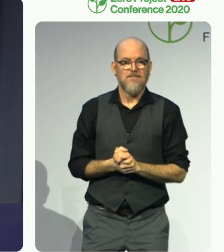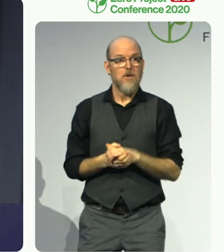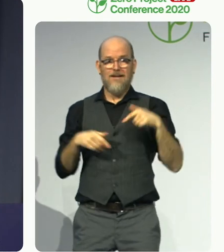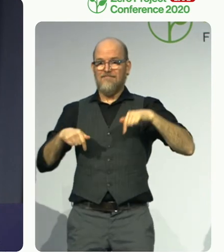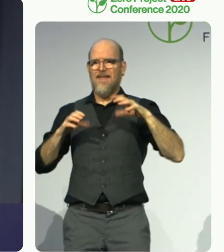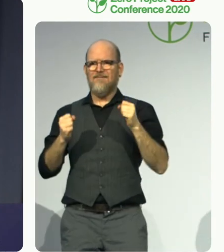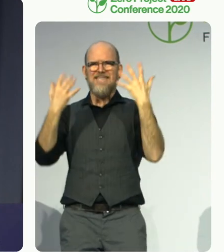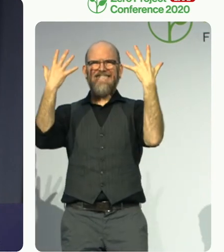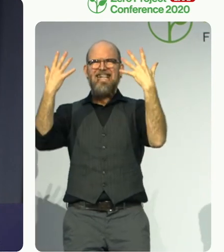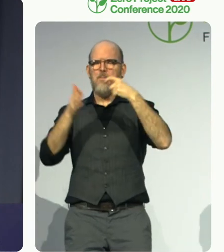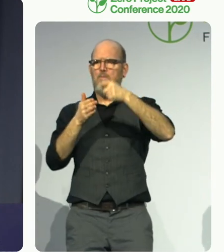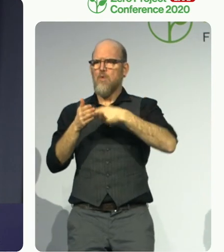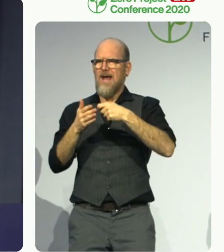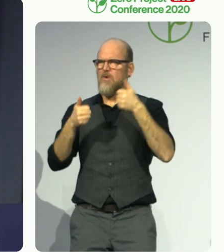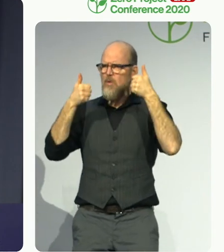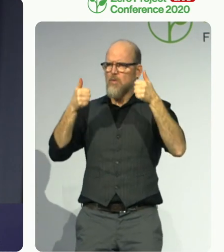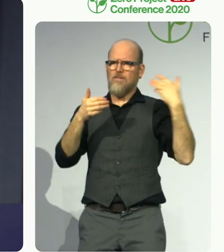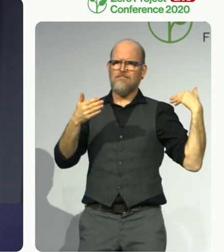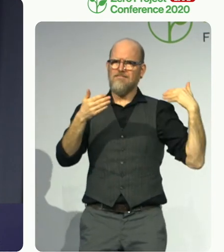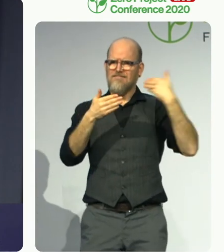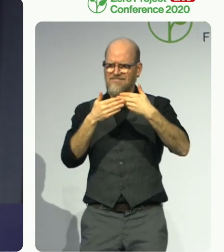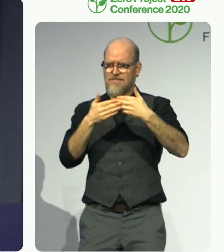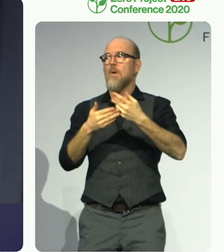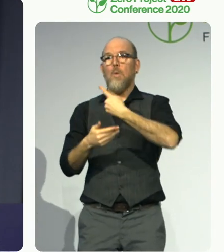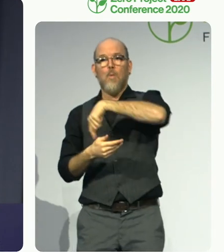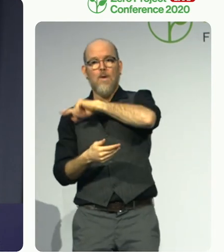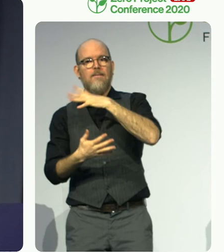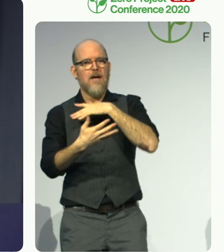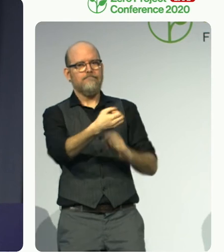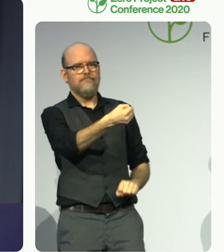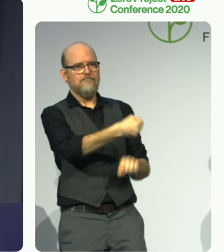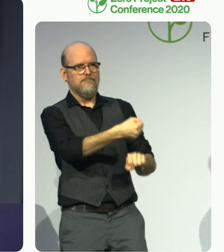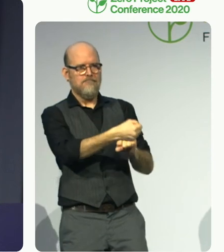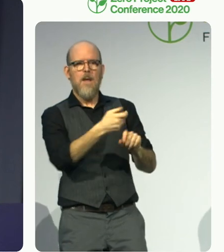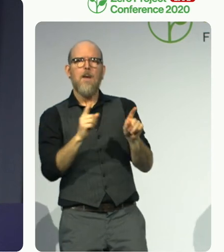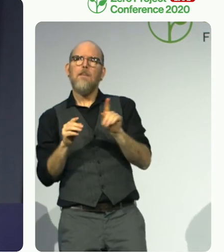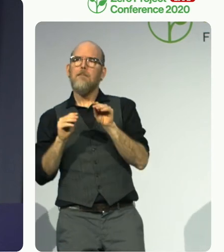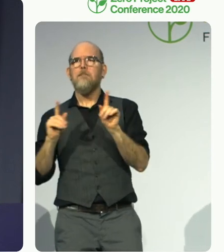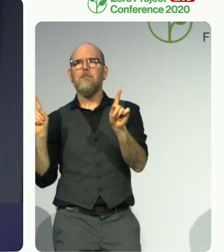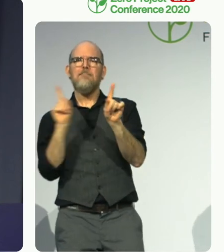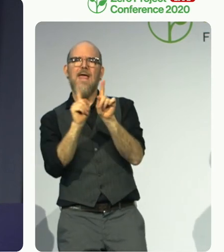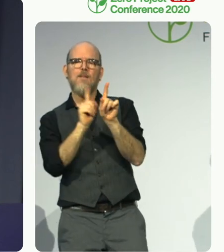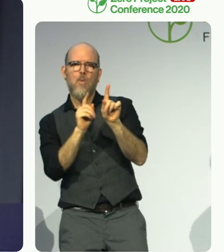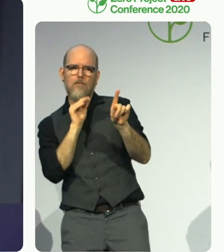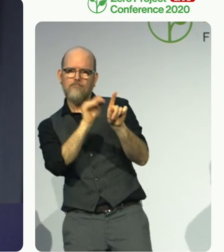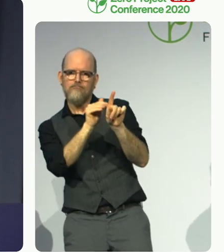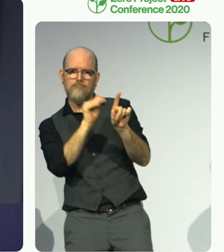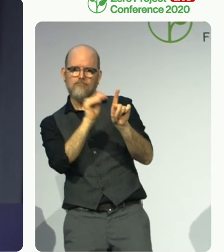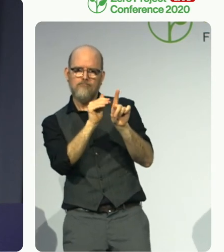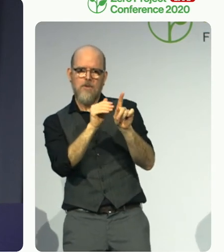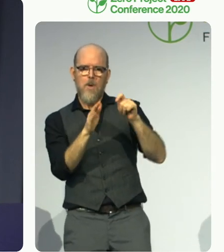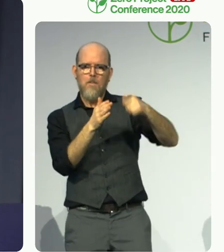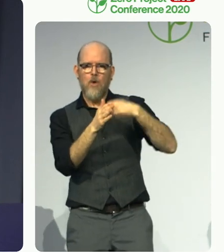and by Ashoka and the foundation Descubreme since last year to be ready for